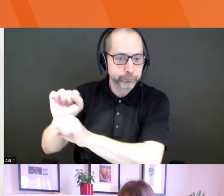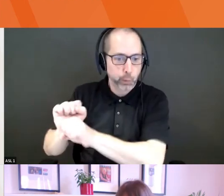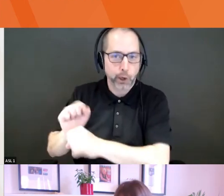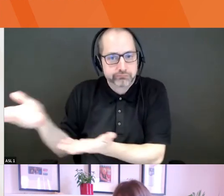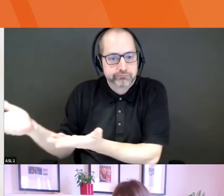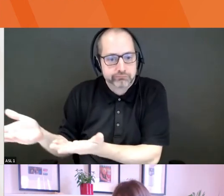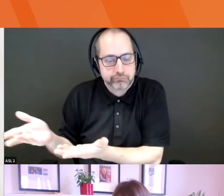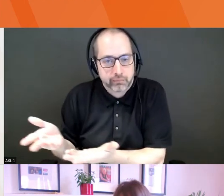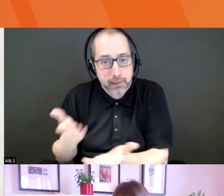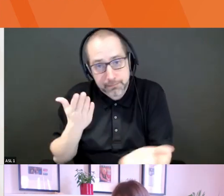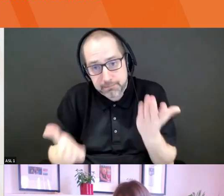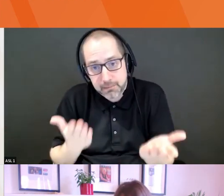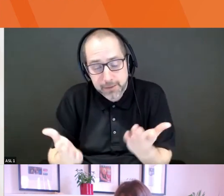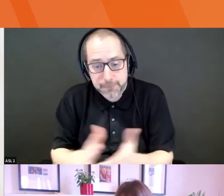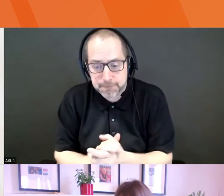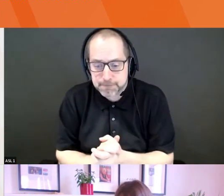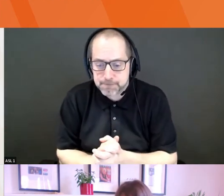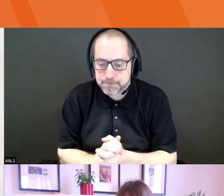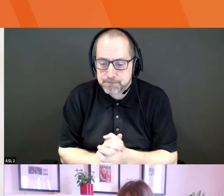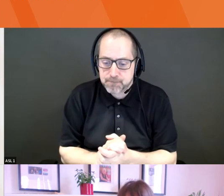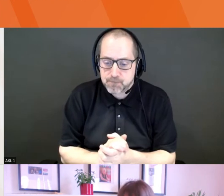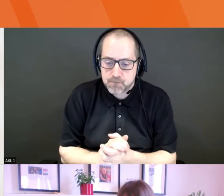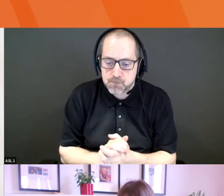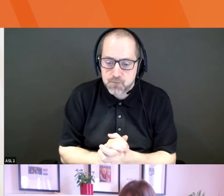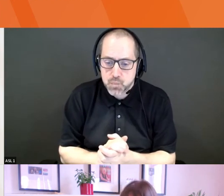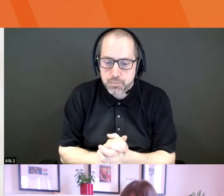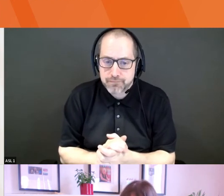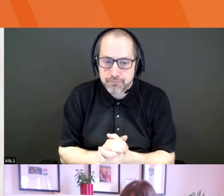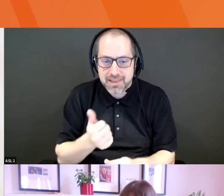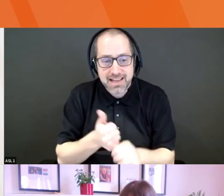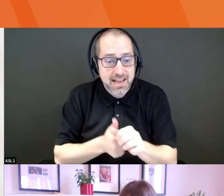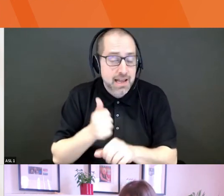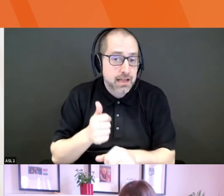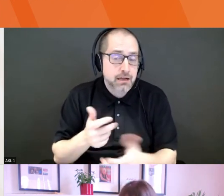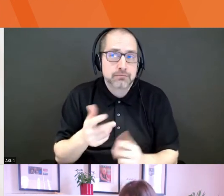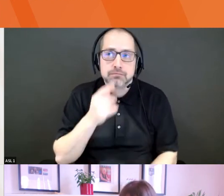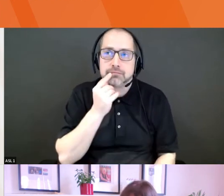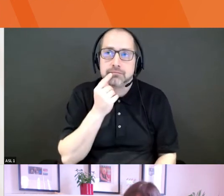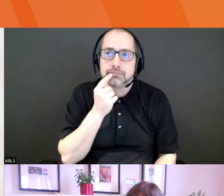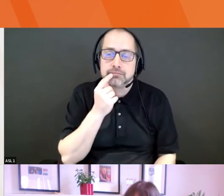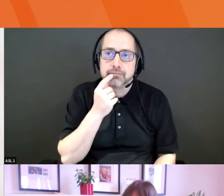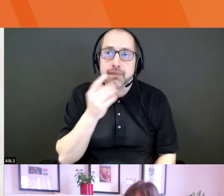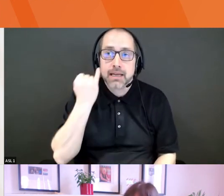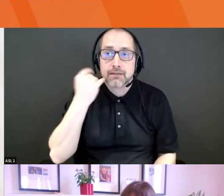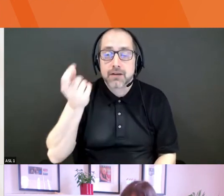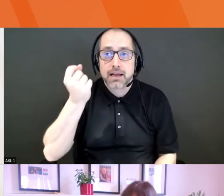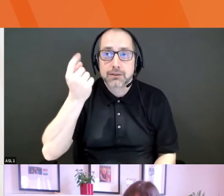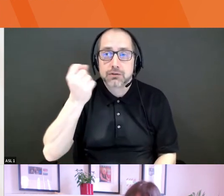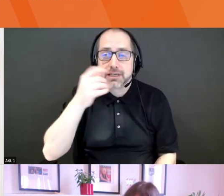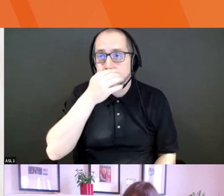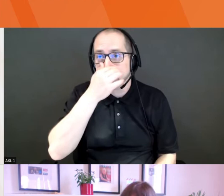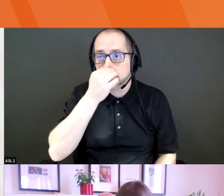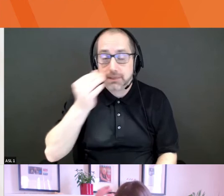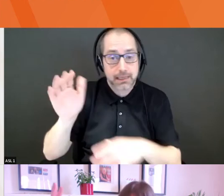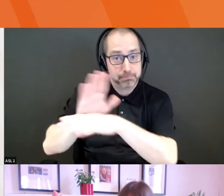there it's, it's every time I think I understand something about, uh, you know, the, the business world,